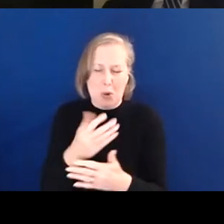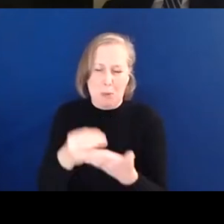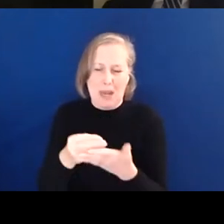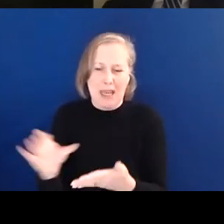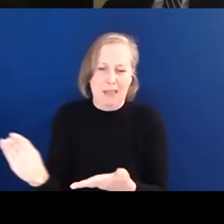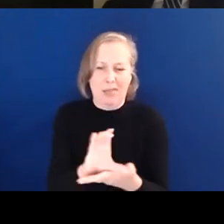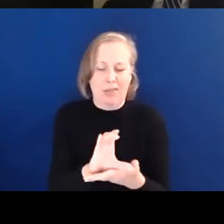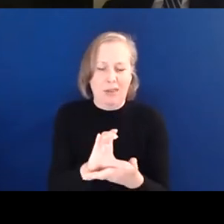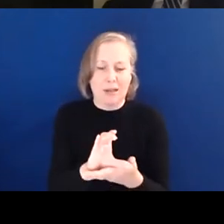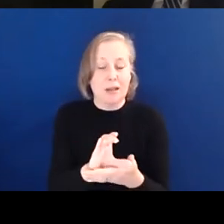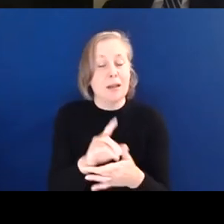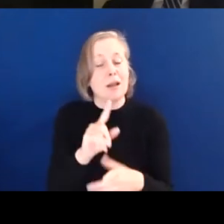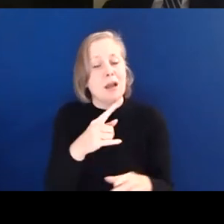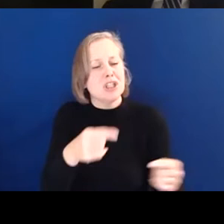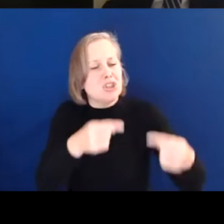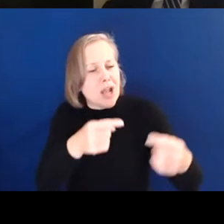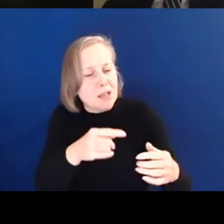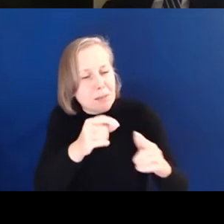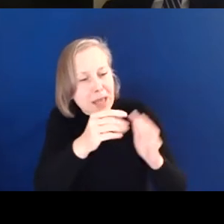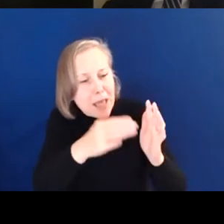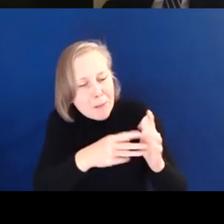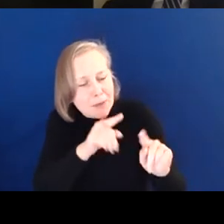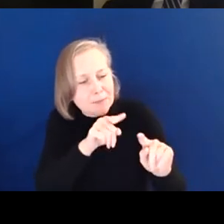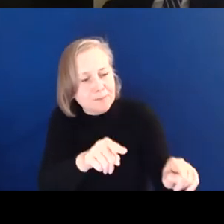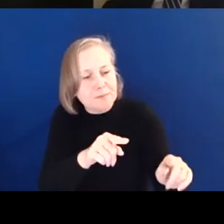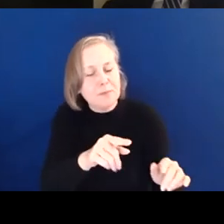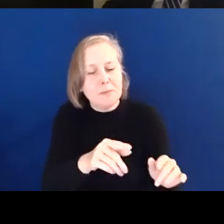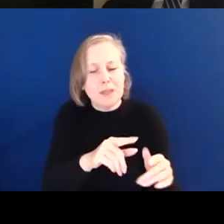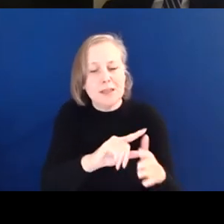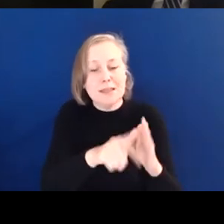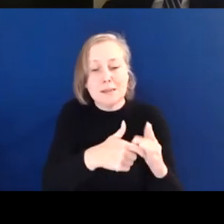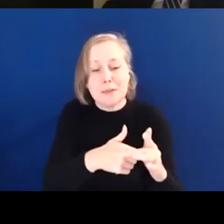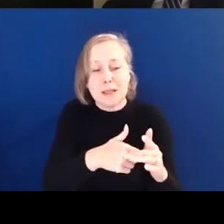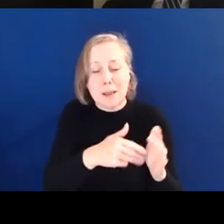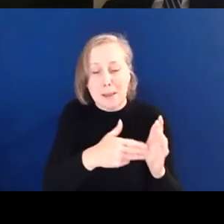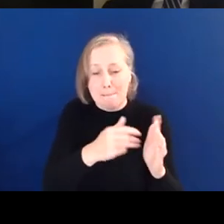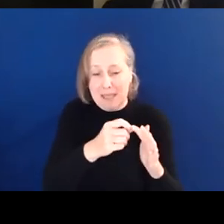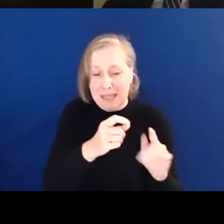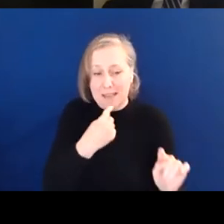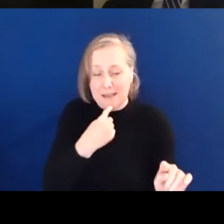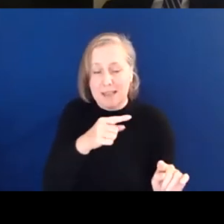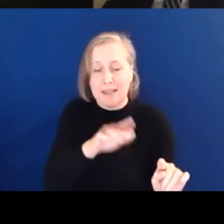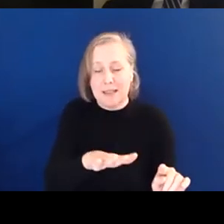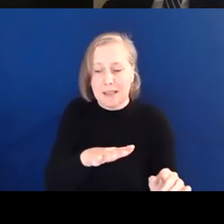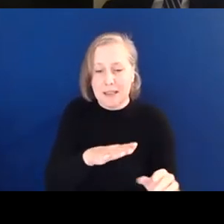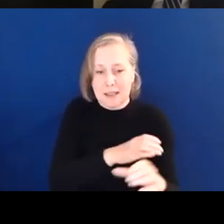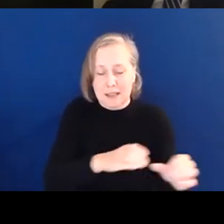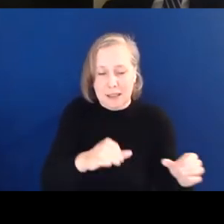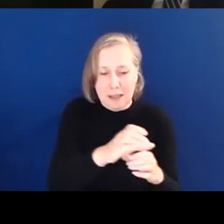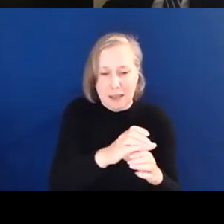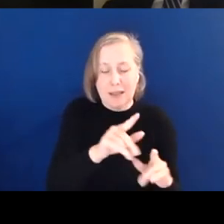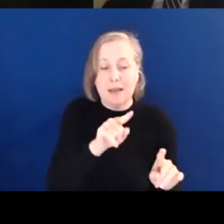Work and Pensions Committee, the then Minister for Disabled People, Justin Tomlinson, later sacked and replaced by Chloe Smith,